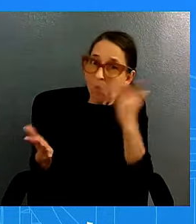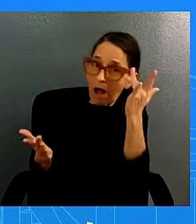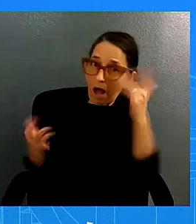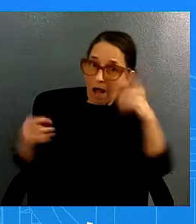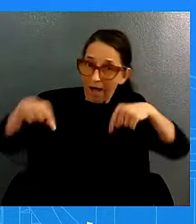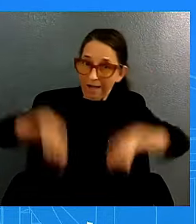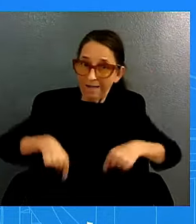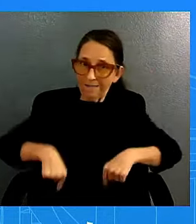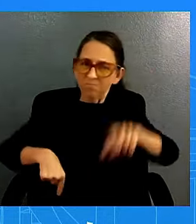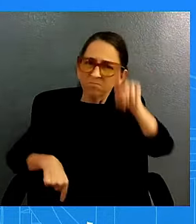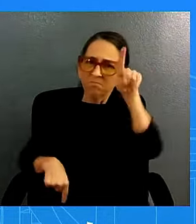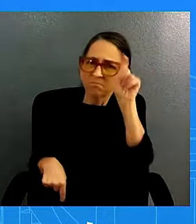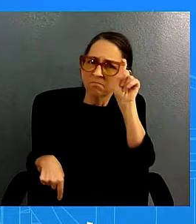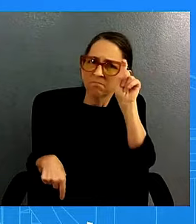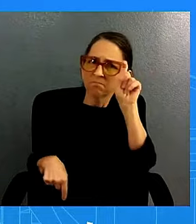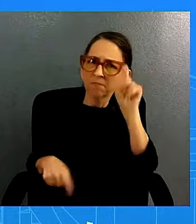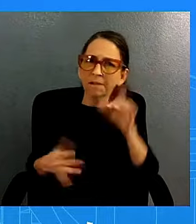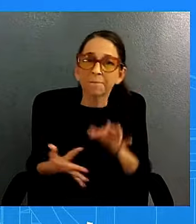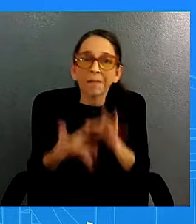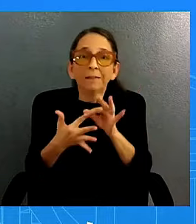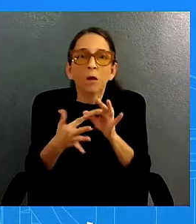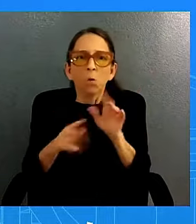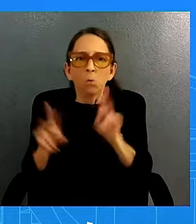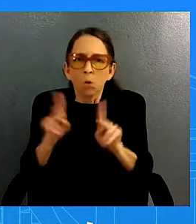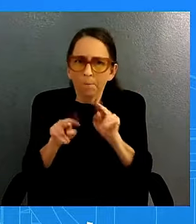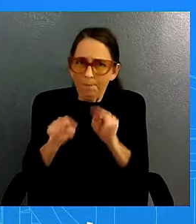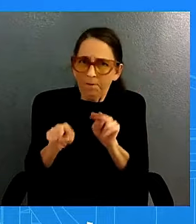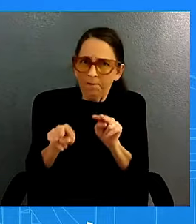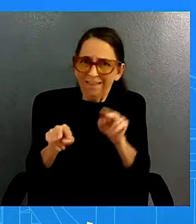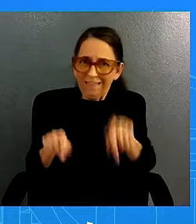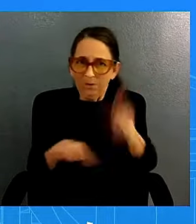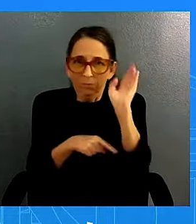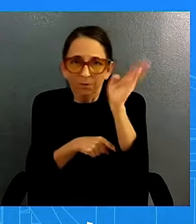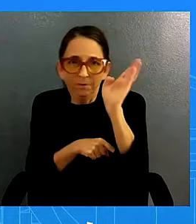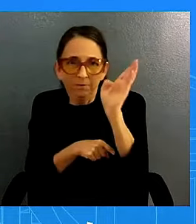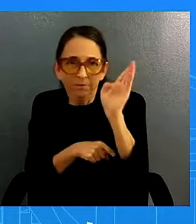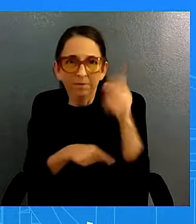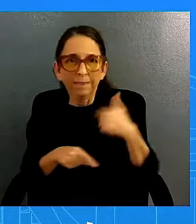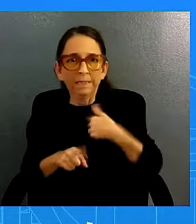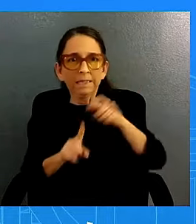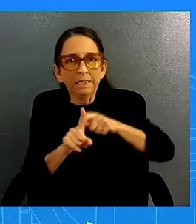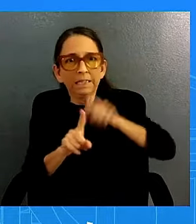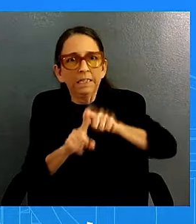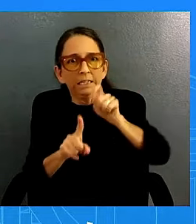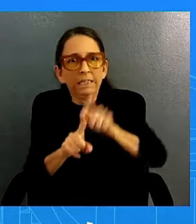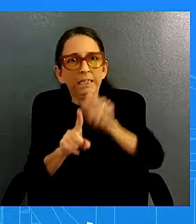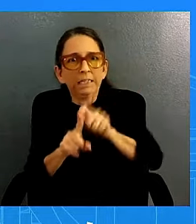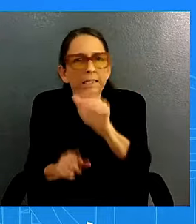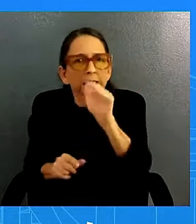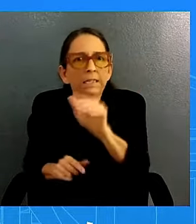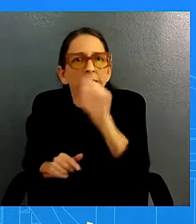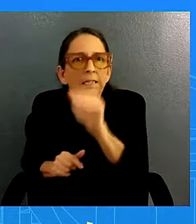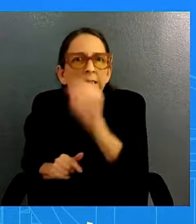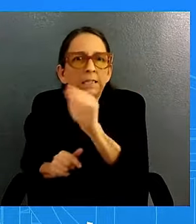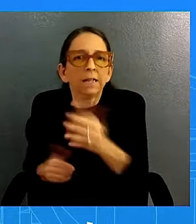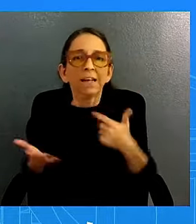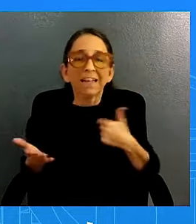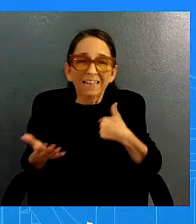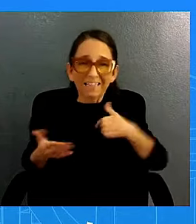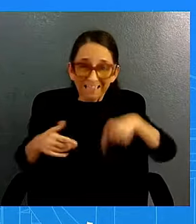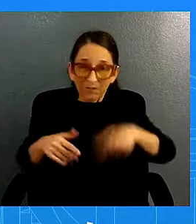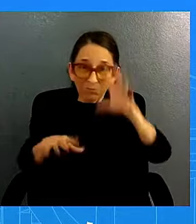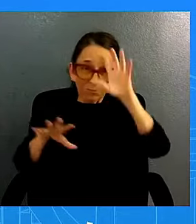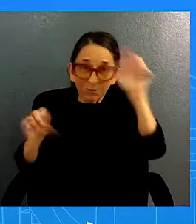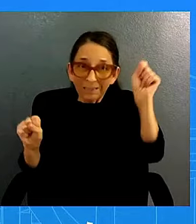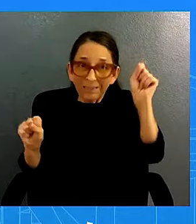watching this and wondering why on earth do we harp on these sides of things what baffles us is this is a president who from day one committed to be